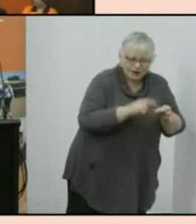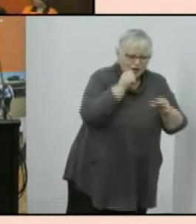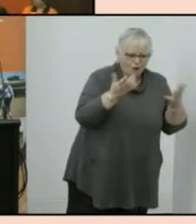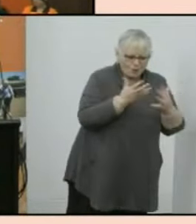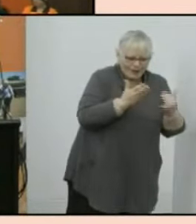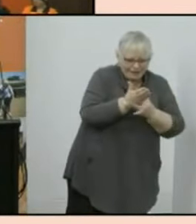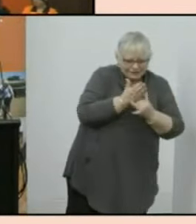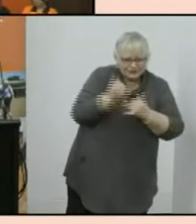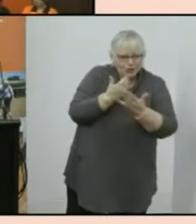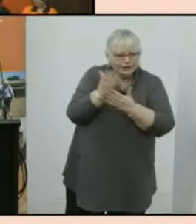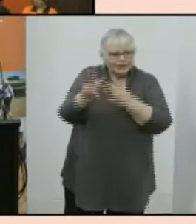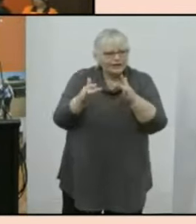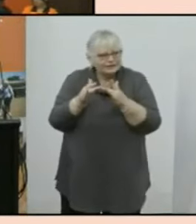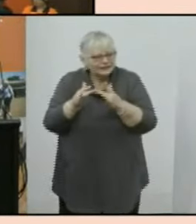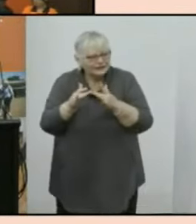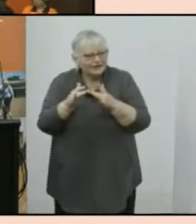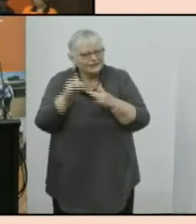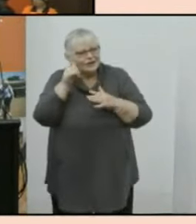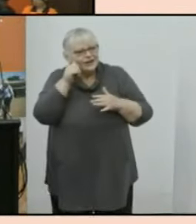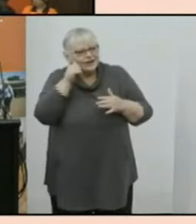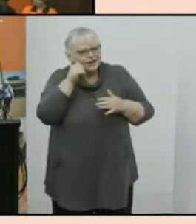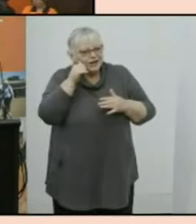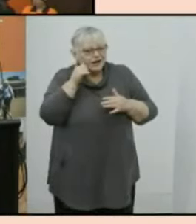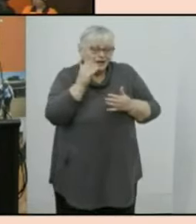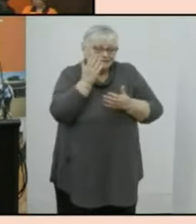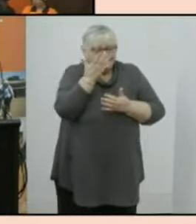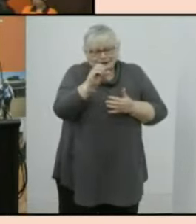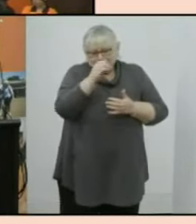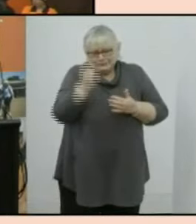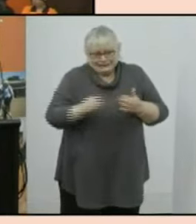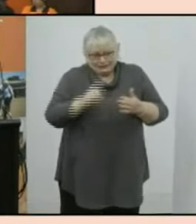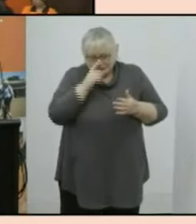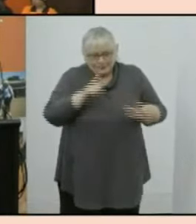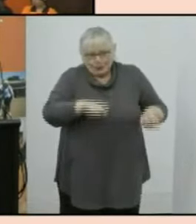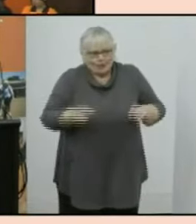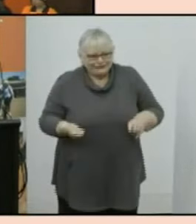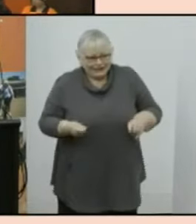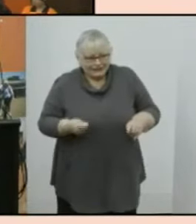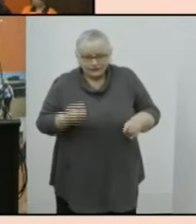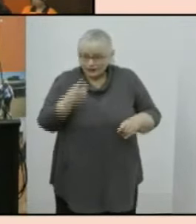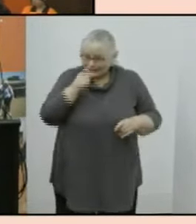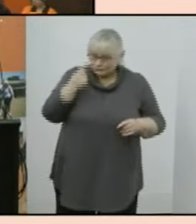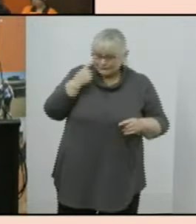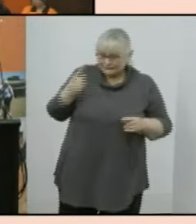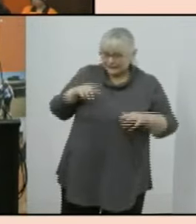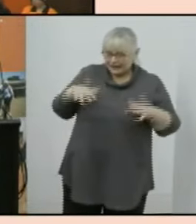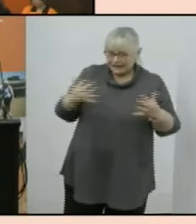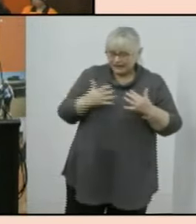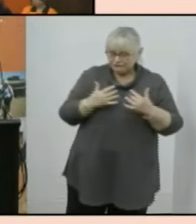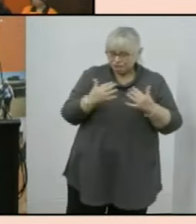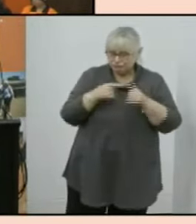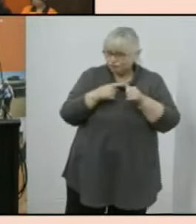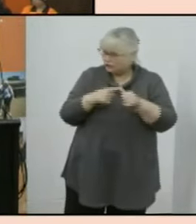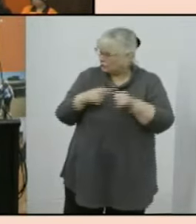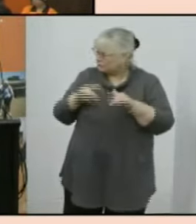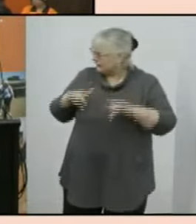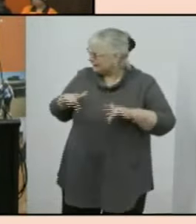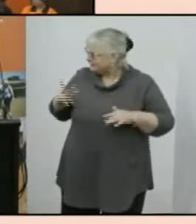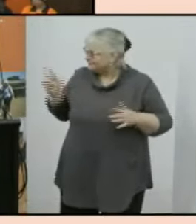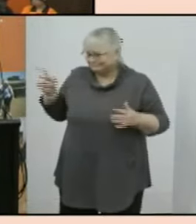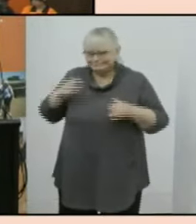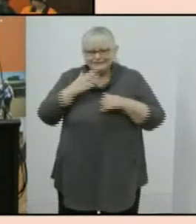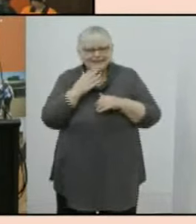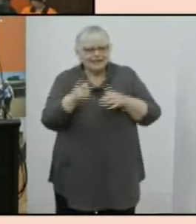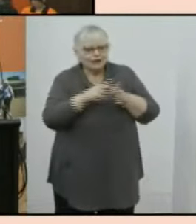access it despite the fact that half of the country was into lockdown have you been able to see those results so thank you